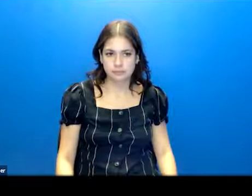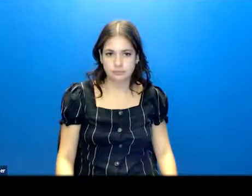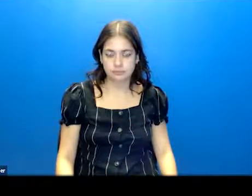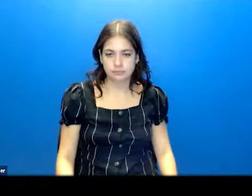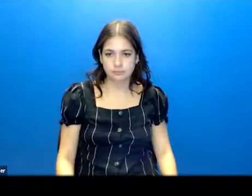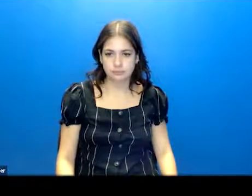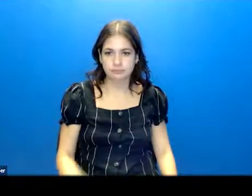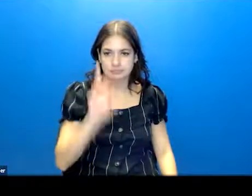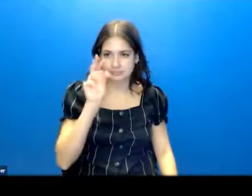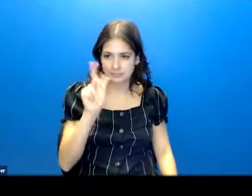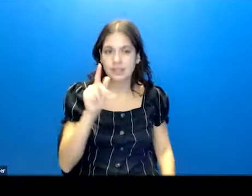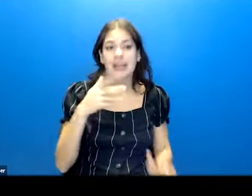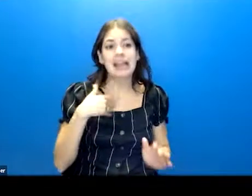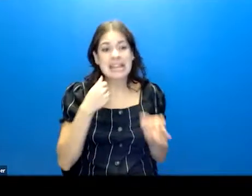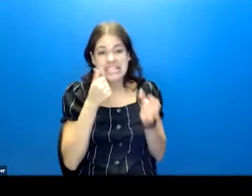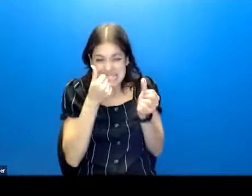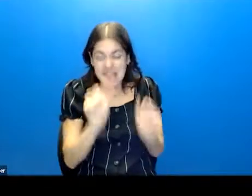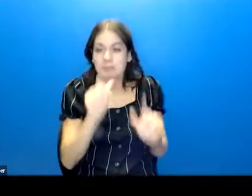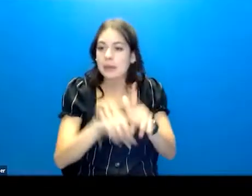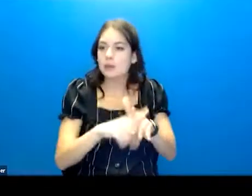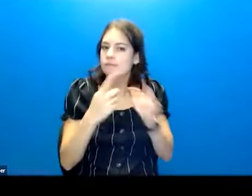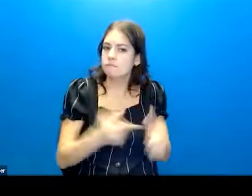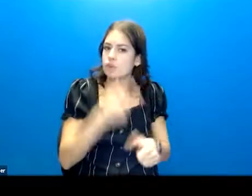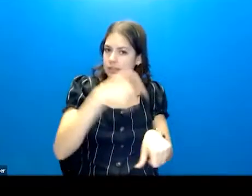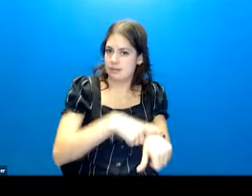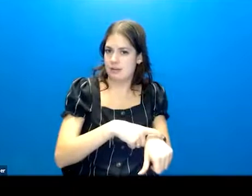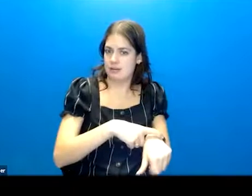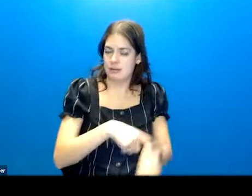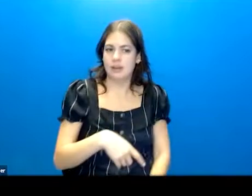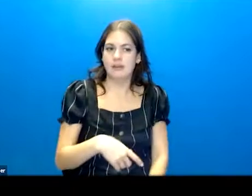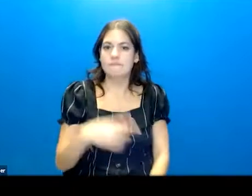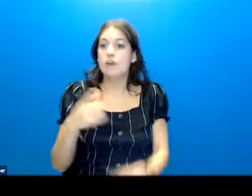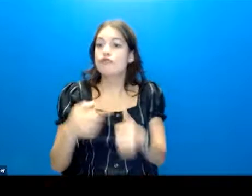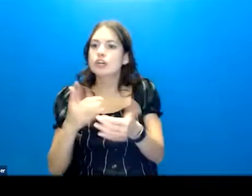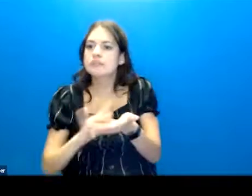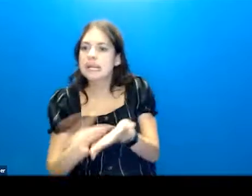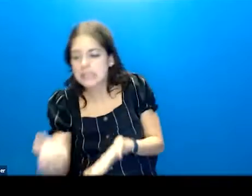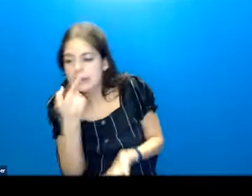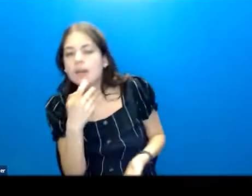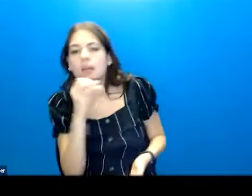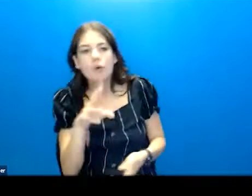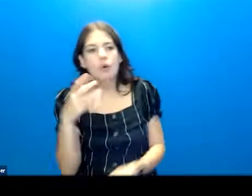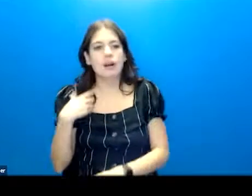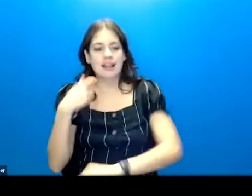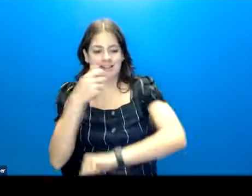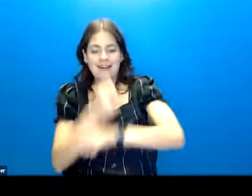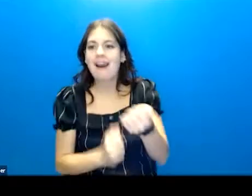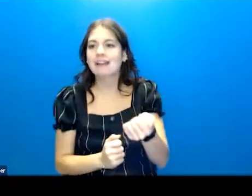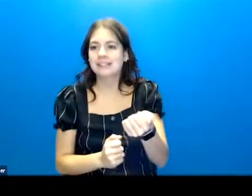Okay. An attempt begins with the first act. The first pill. The first cut.